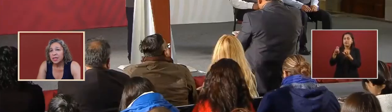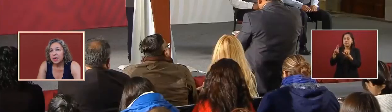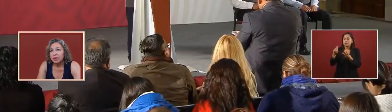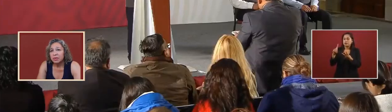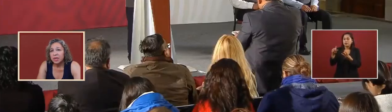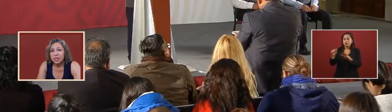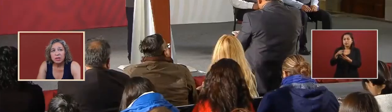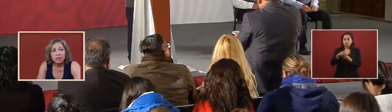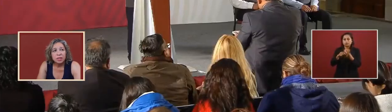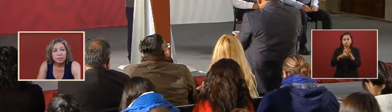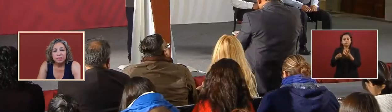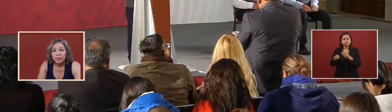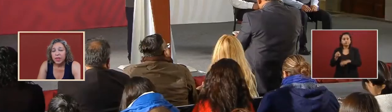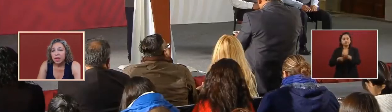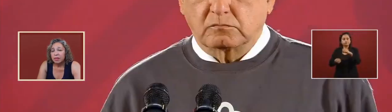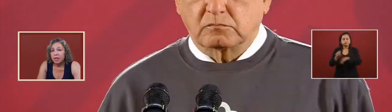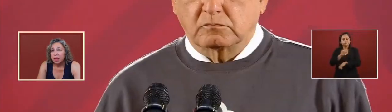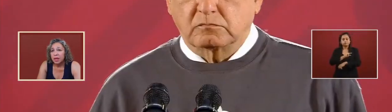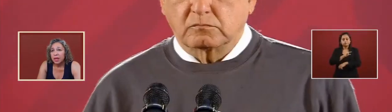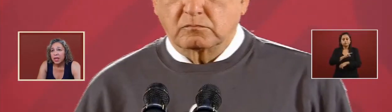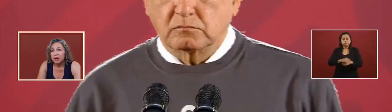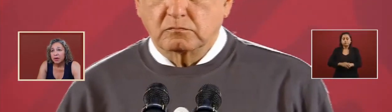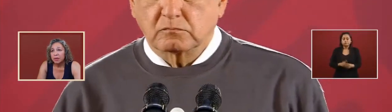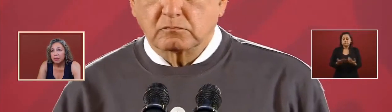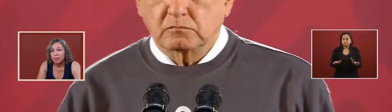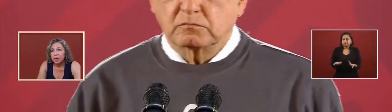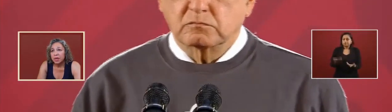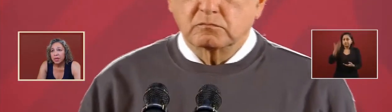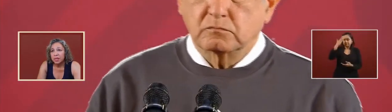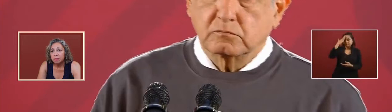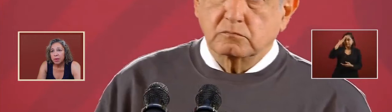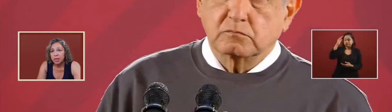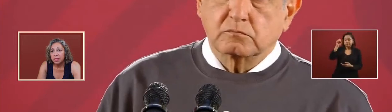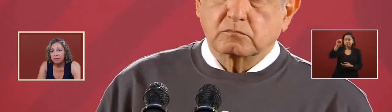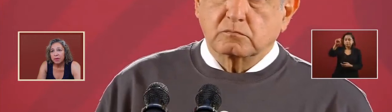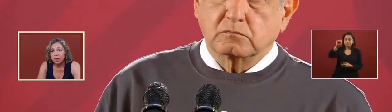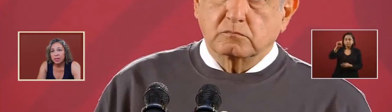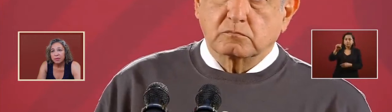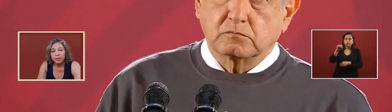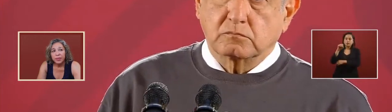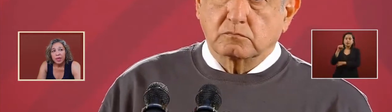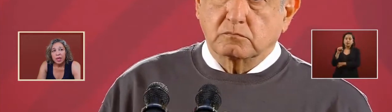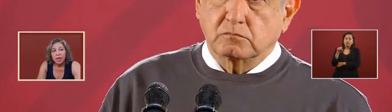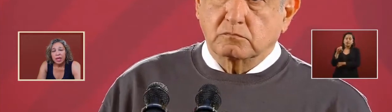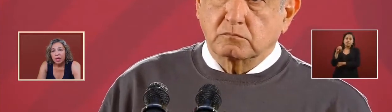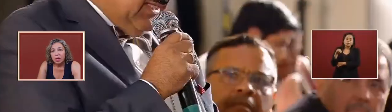and as it results the leader martin esparza flores